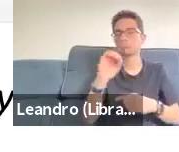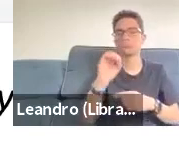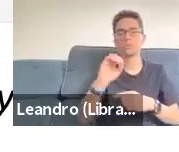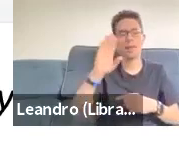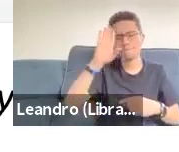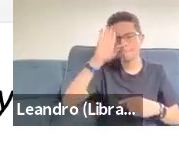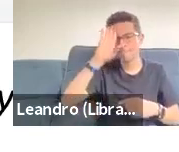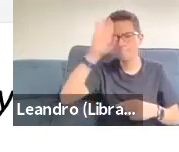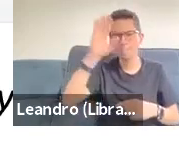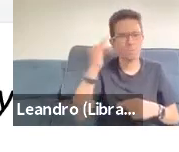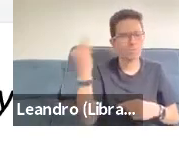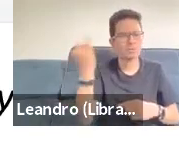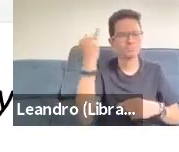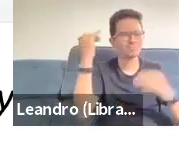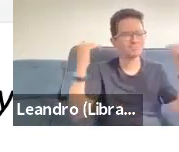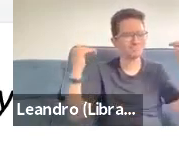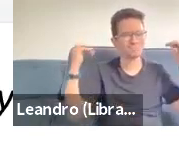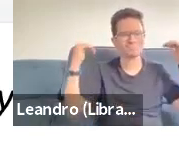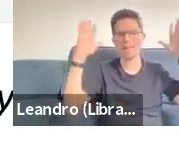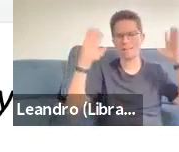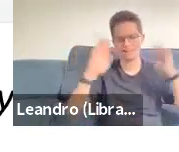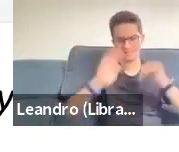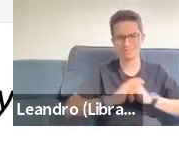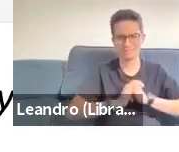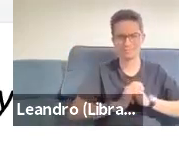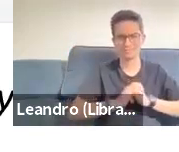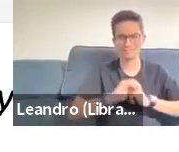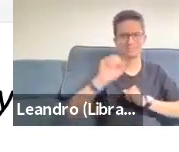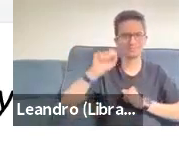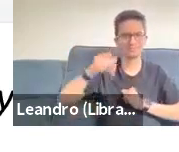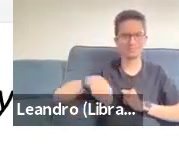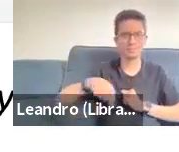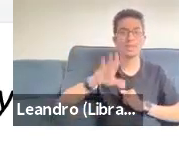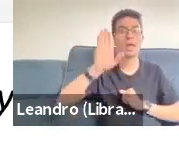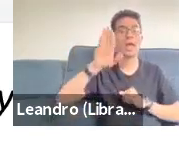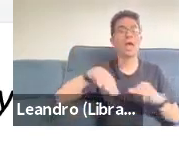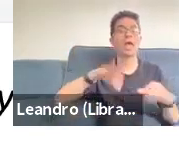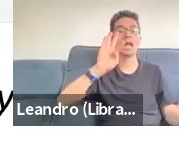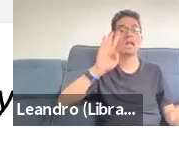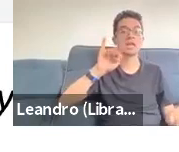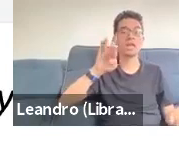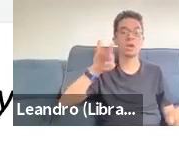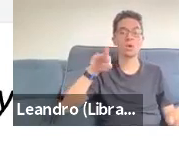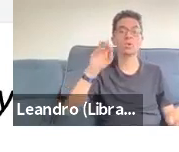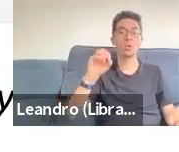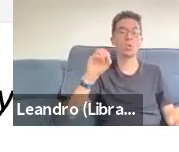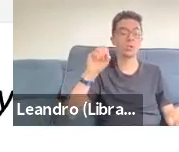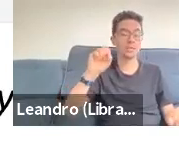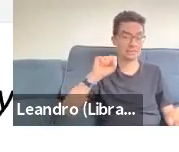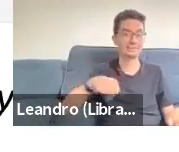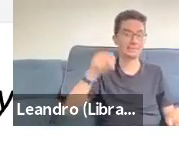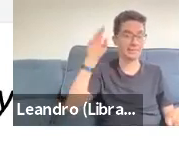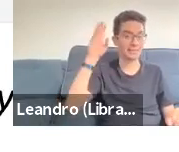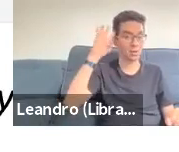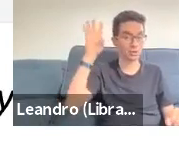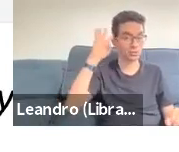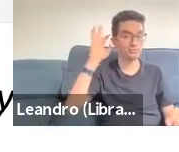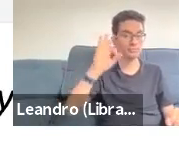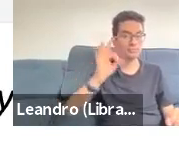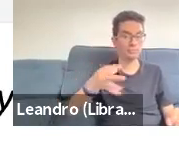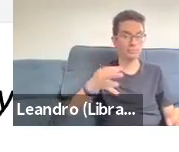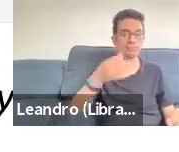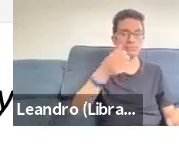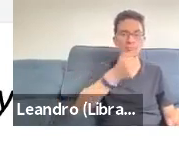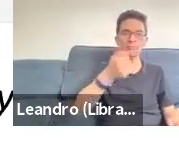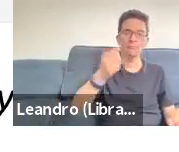of theoretical frameworks. This is on page six of the article. So AAC, for example, traditionally has been grounded in